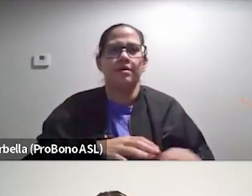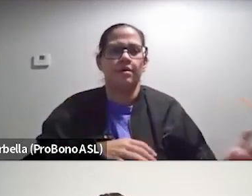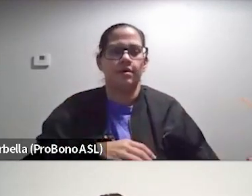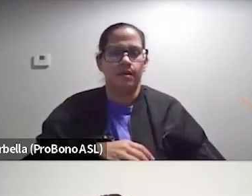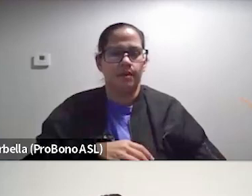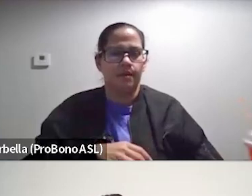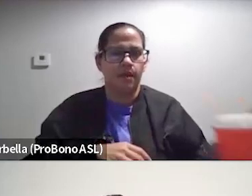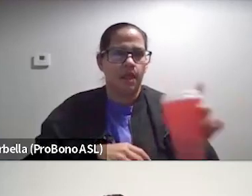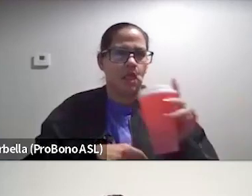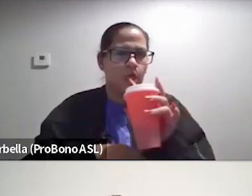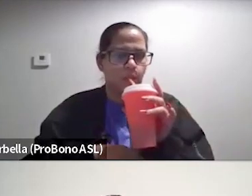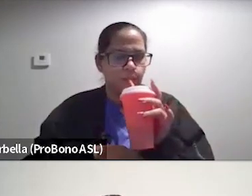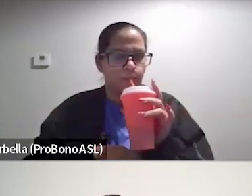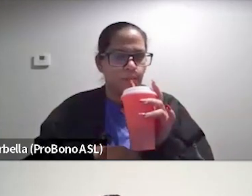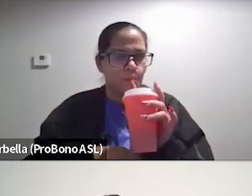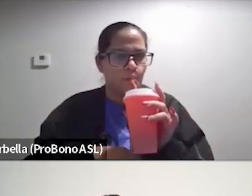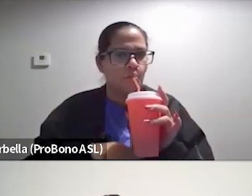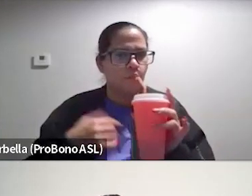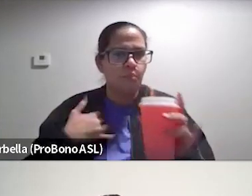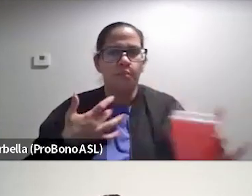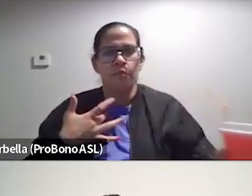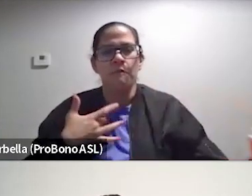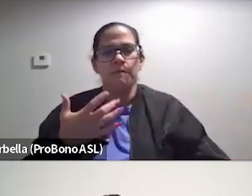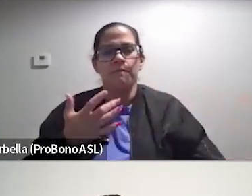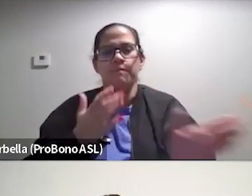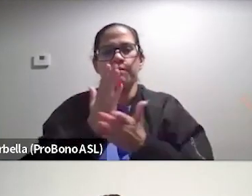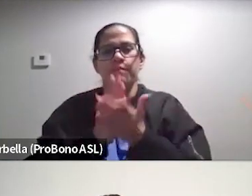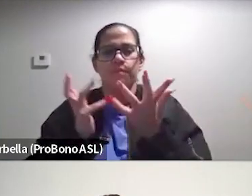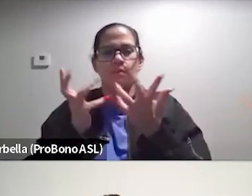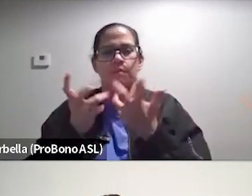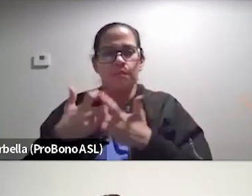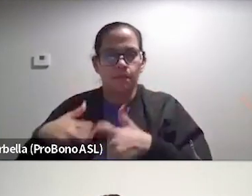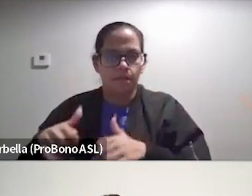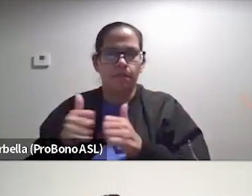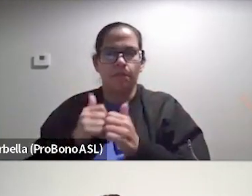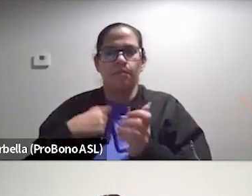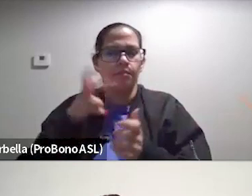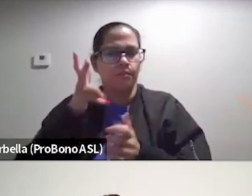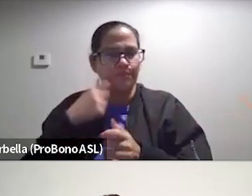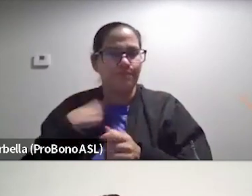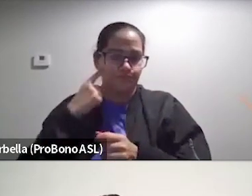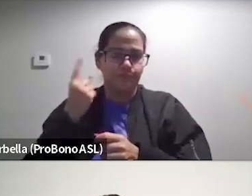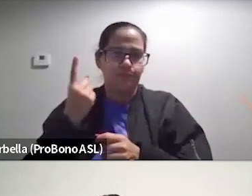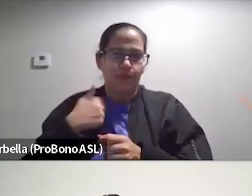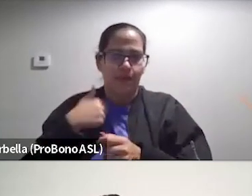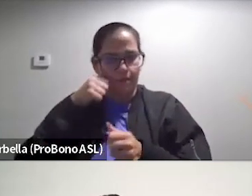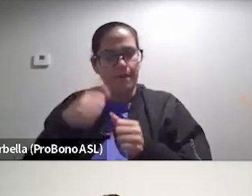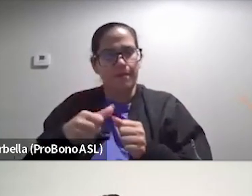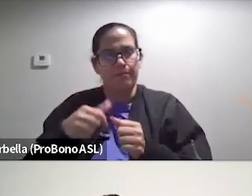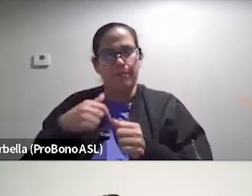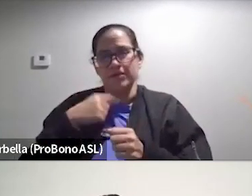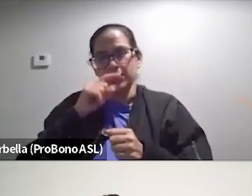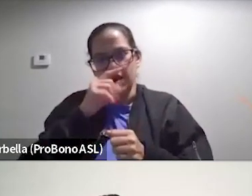Well, I, I definitely felt some alignment with what I just heard. Uh, I think something else I remember as a child